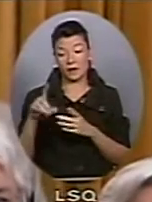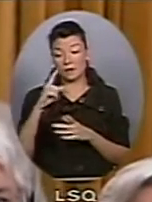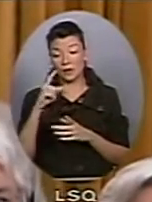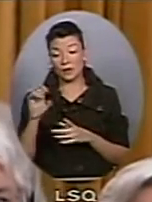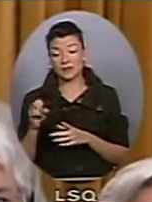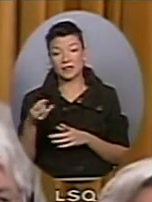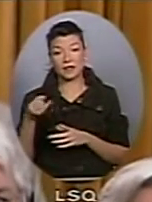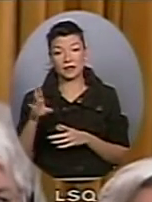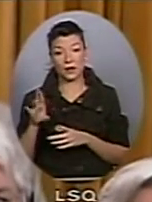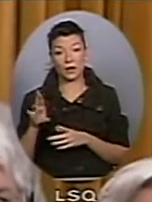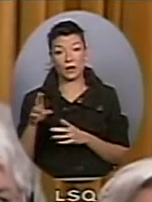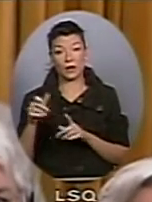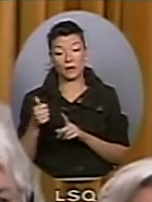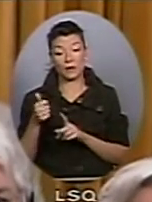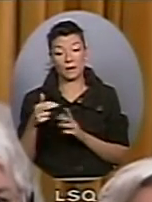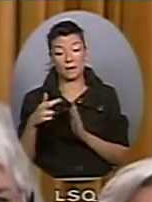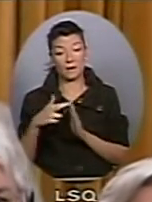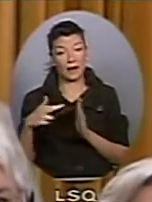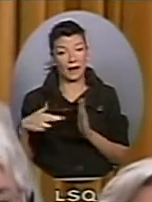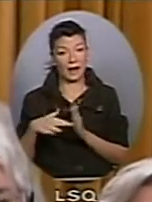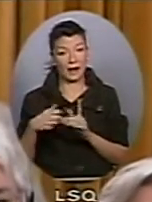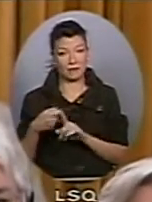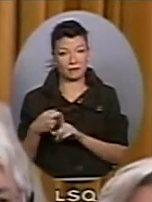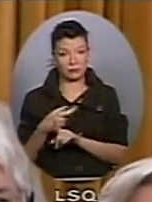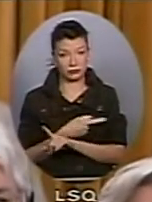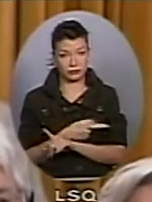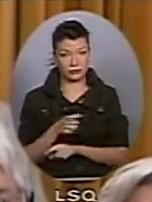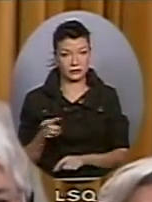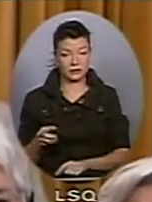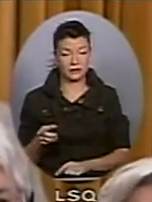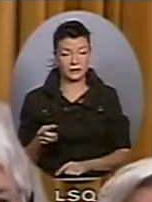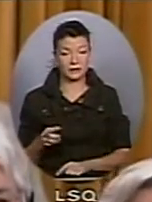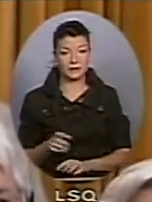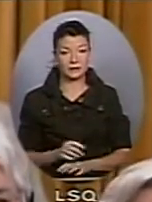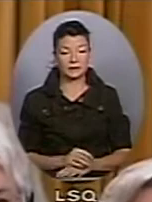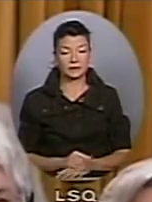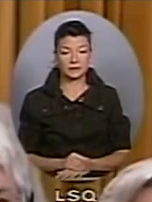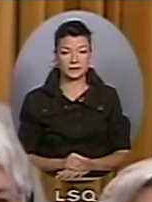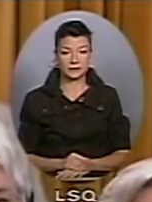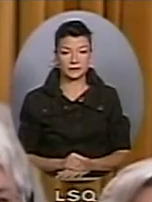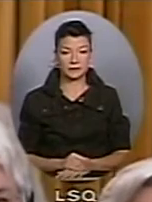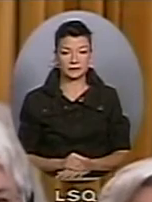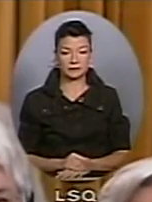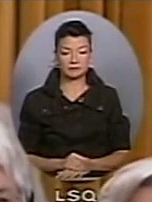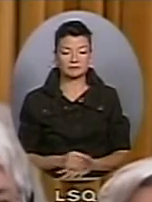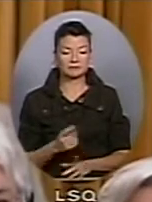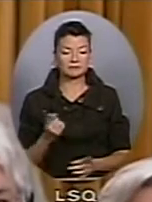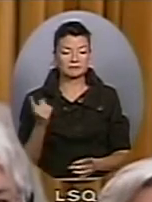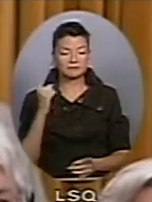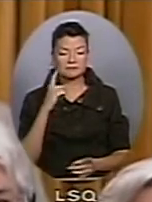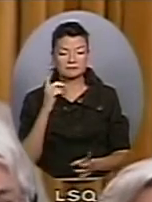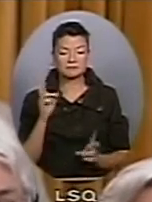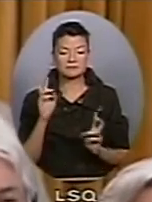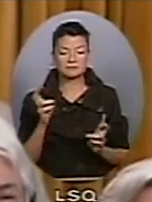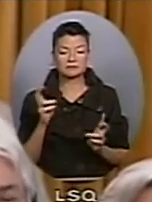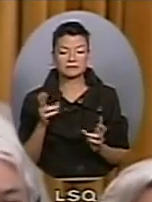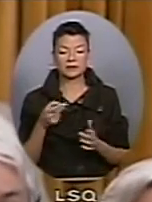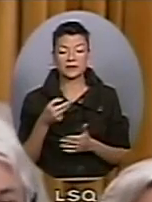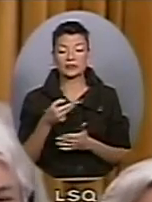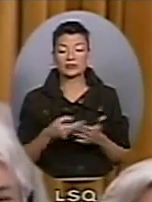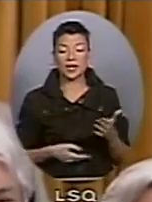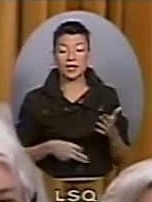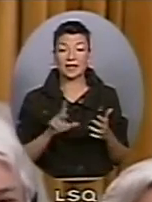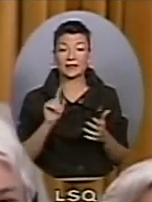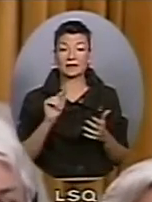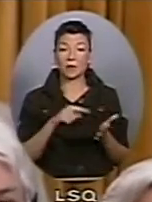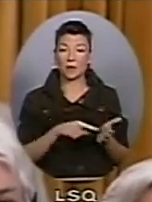we don't think it would serve the public interest very well to have checks being shown in front of television cameras. Why not? If they have nothing to hide